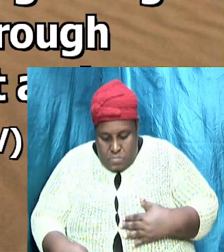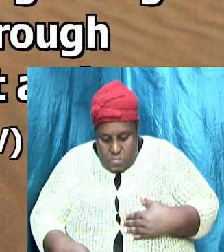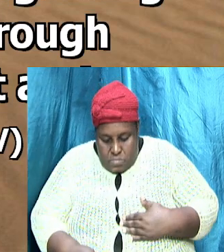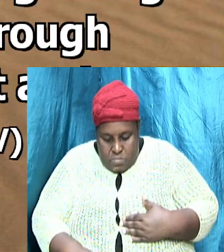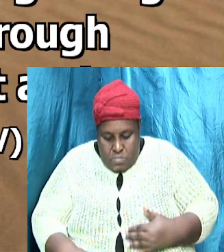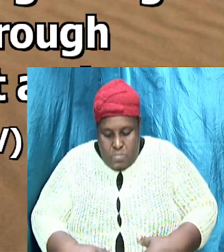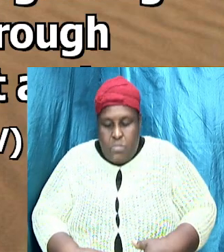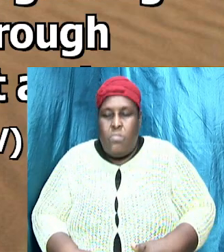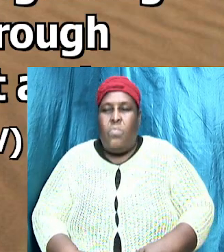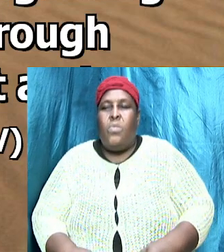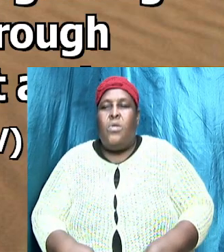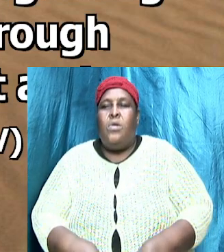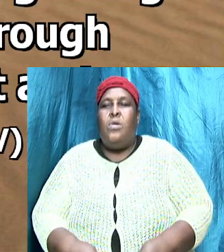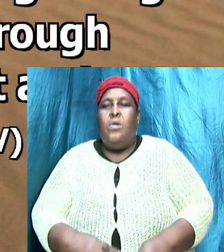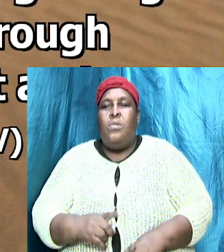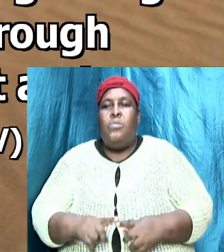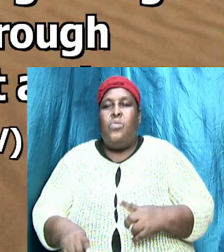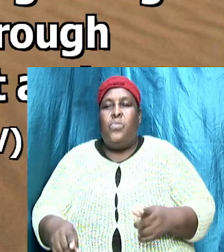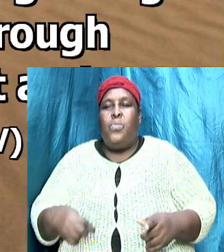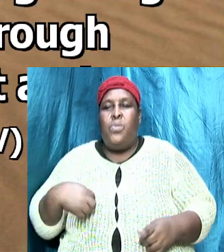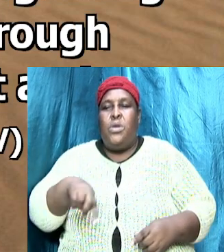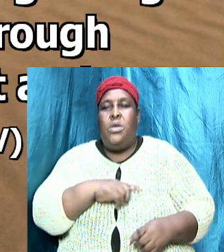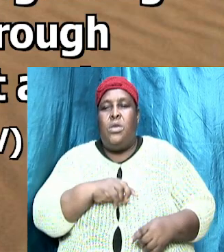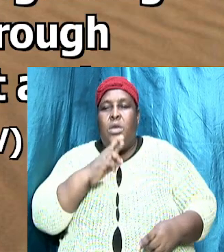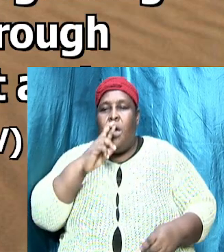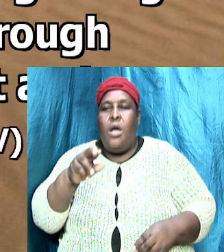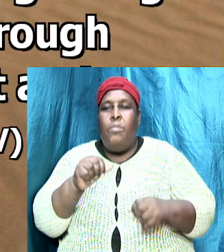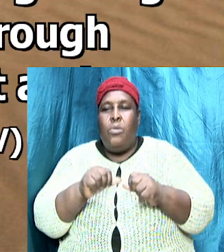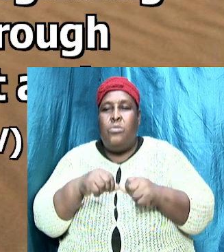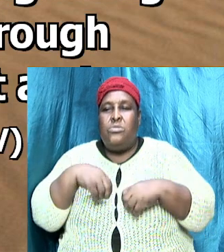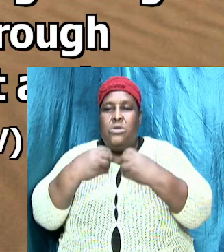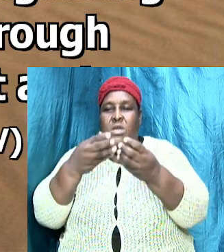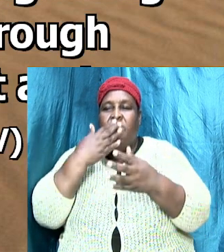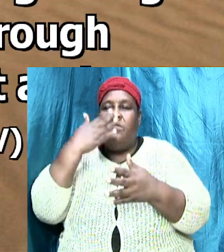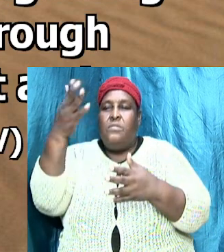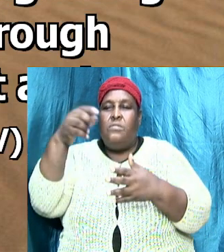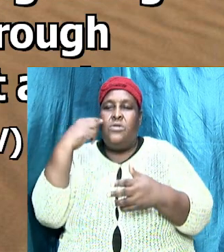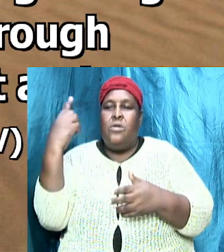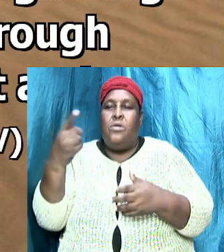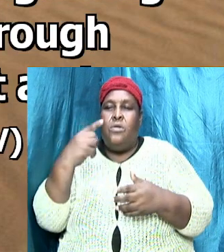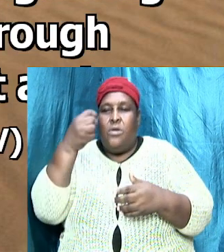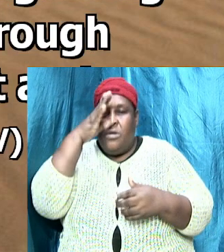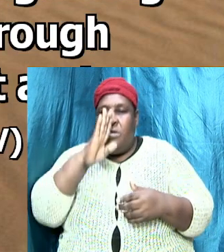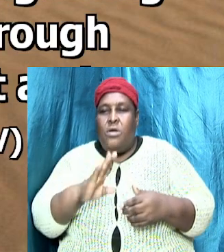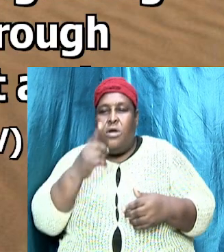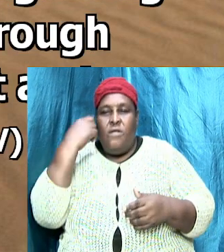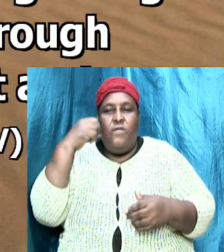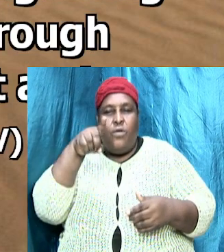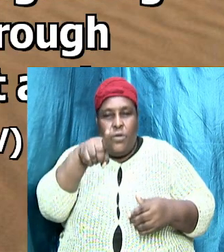but we are bound to give thanks always to God